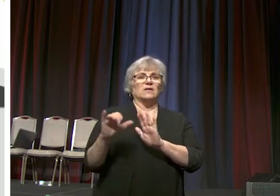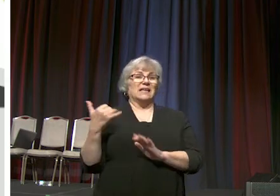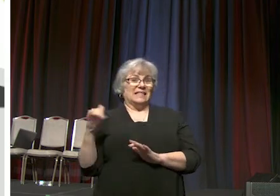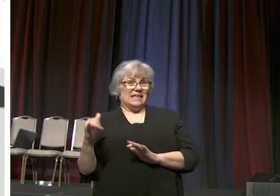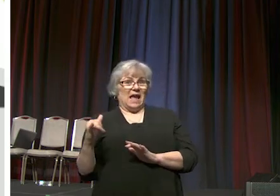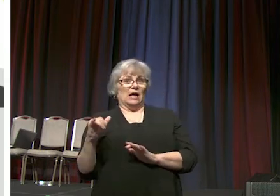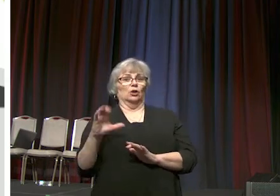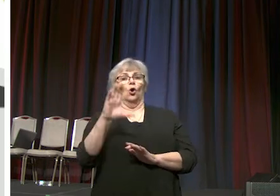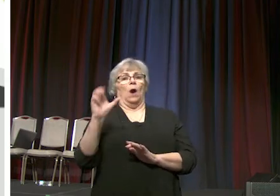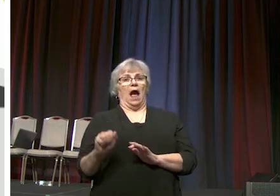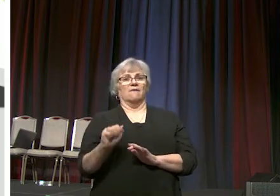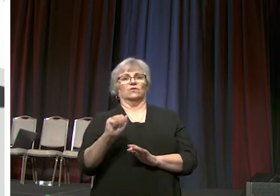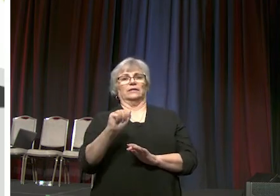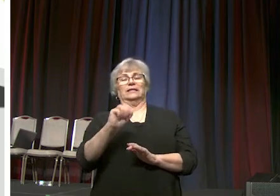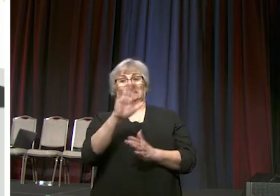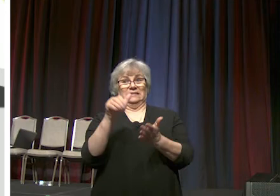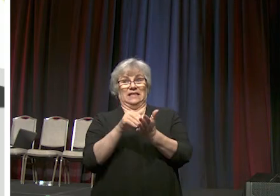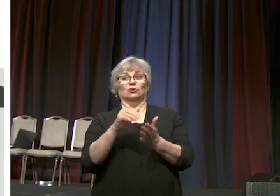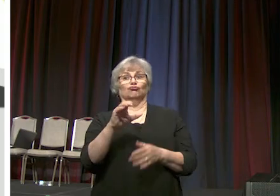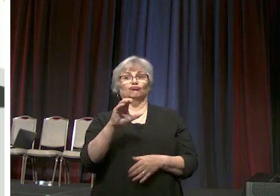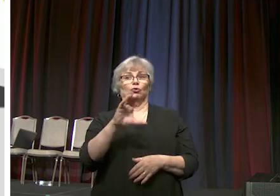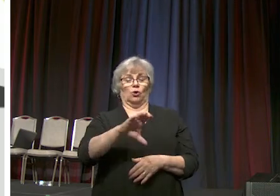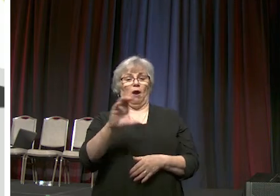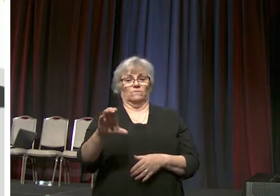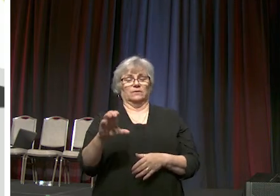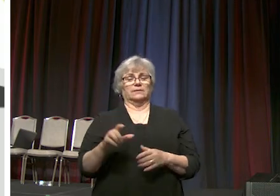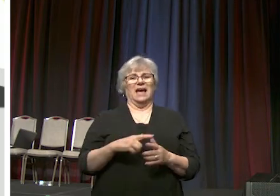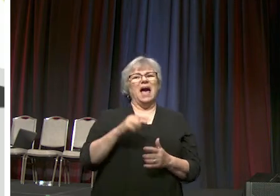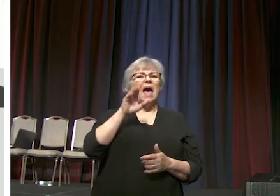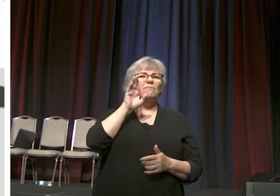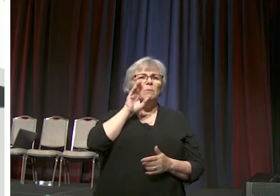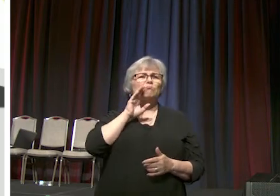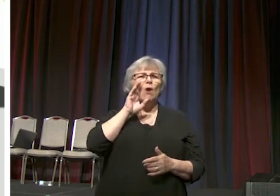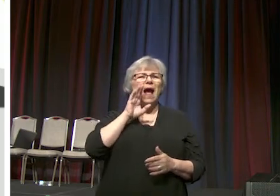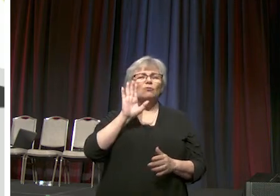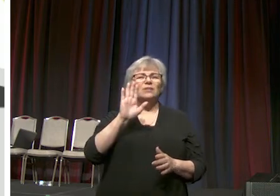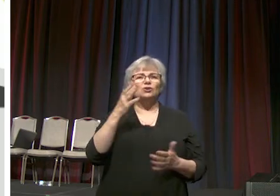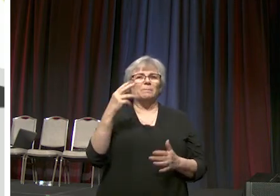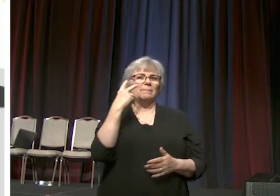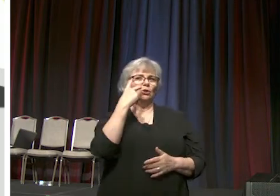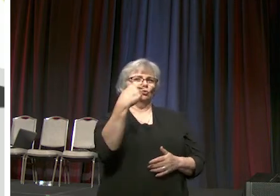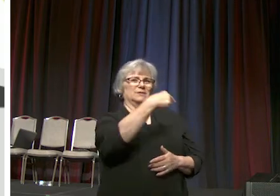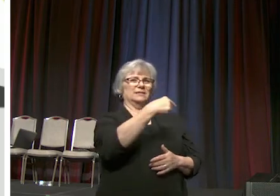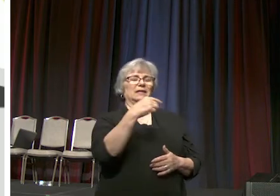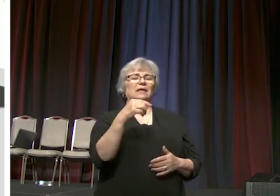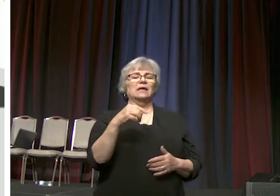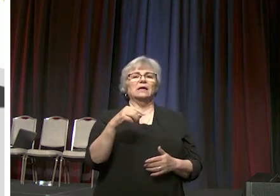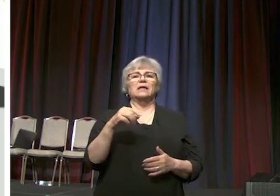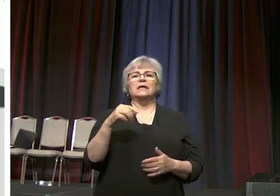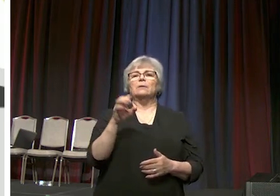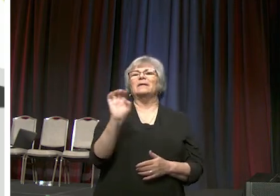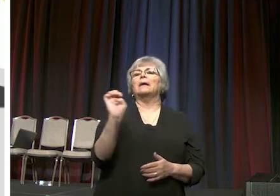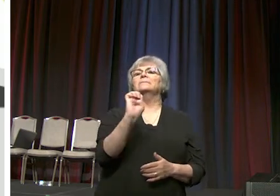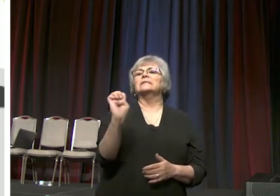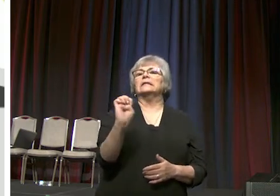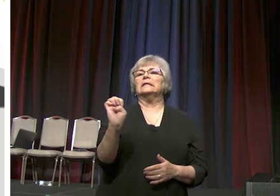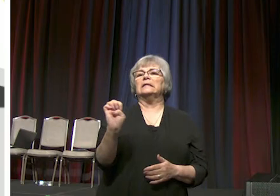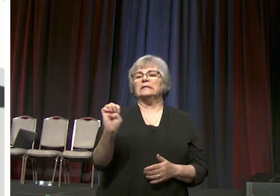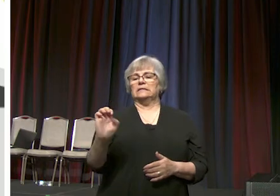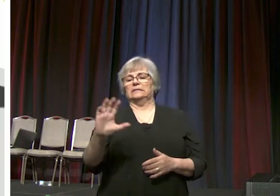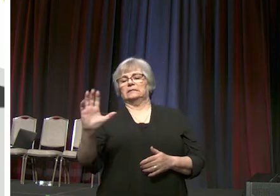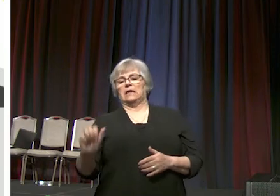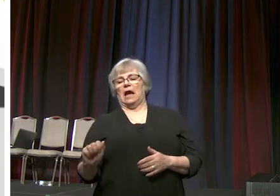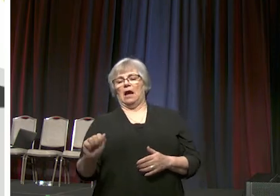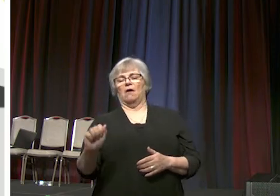be the africa central conference and the brownish uh as it may appear on the screen would become the east africa